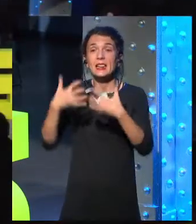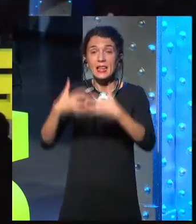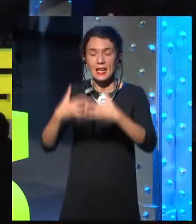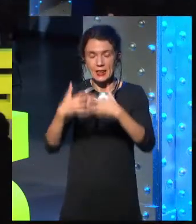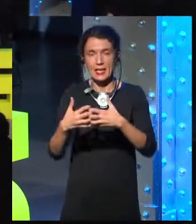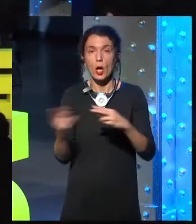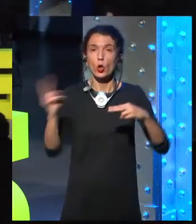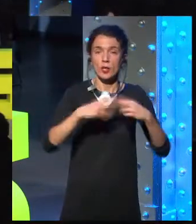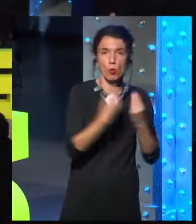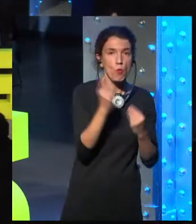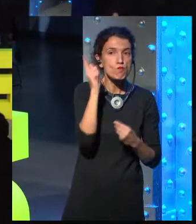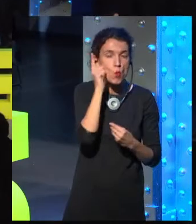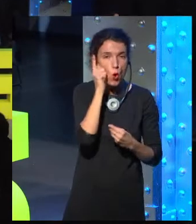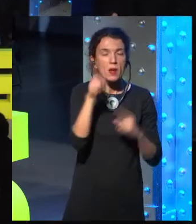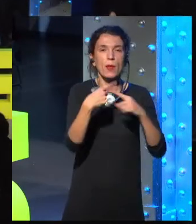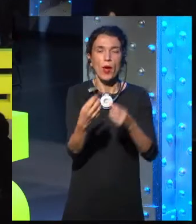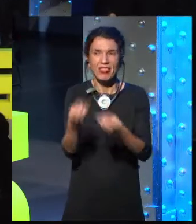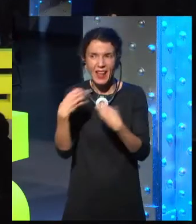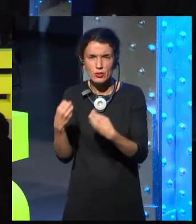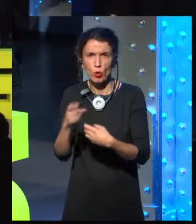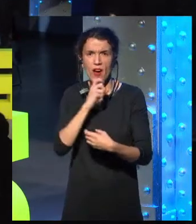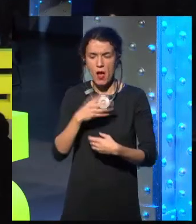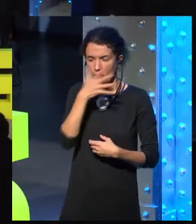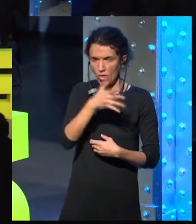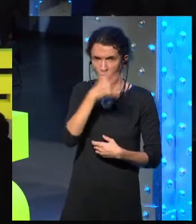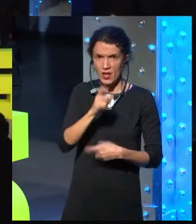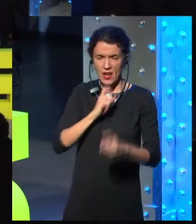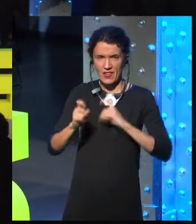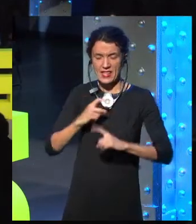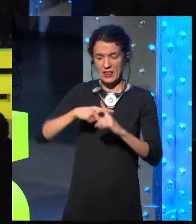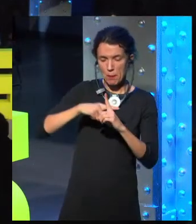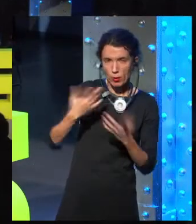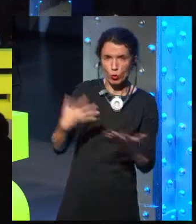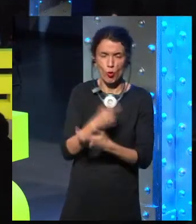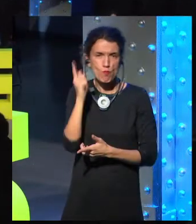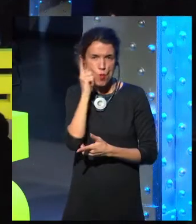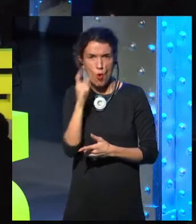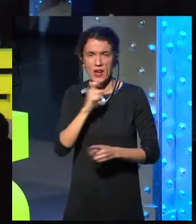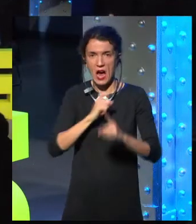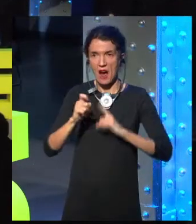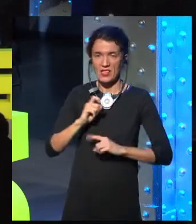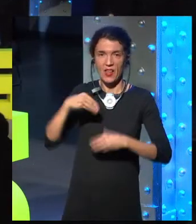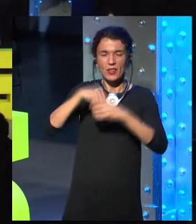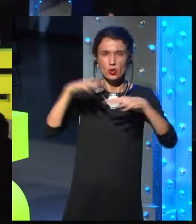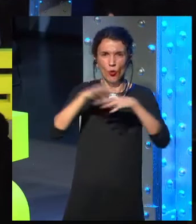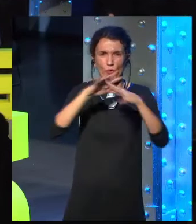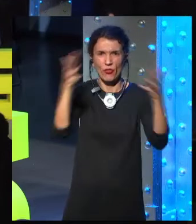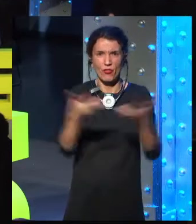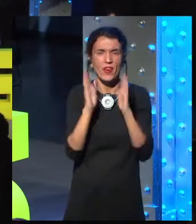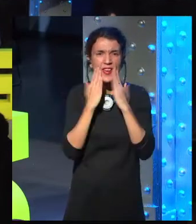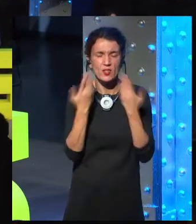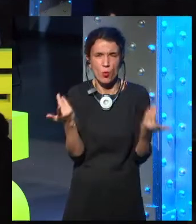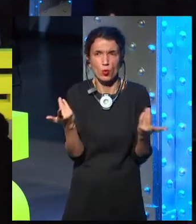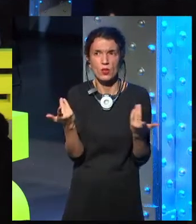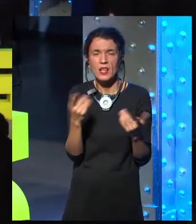Technology should empower the periphery. The peripheral, our peripheral attention is enormous. Everything right now is so